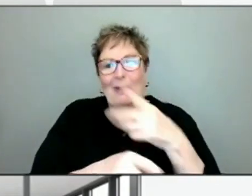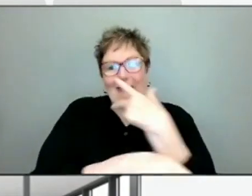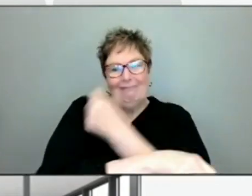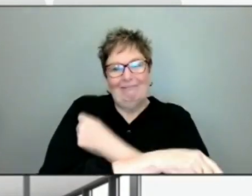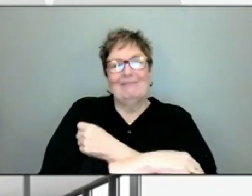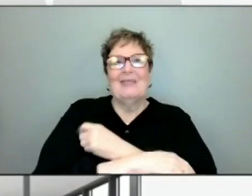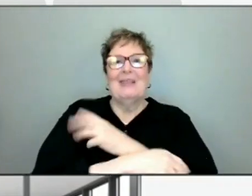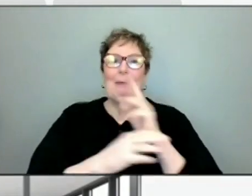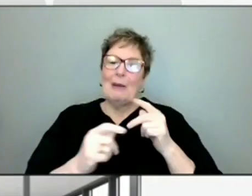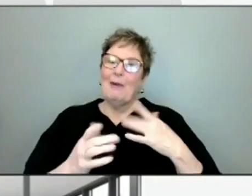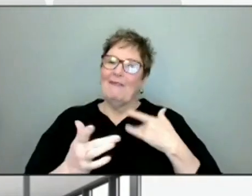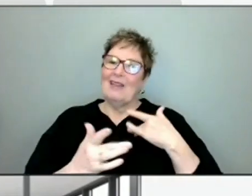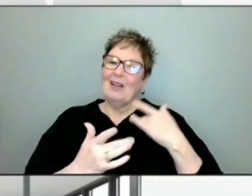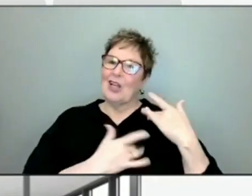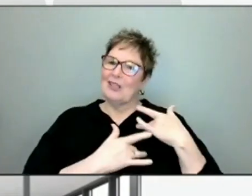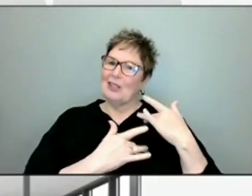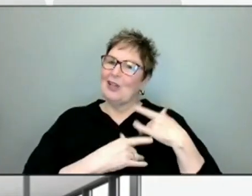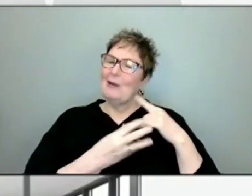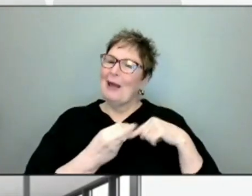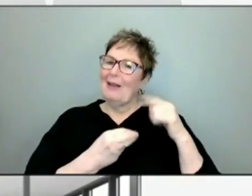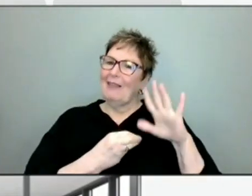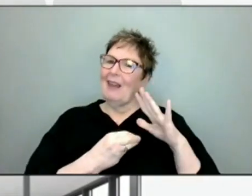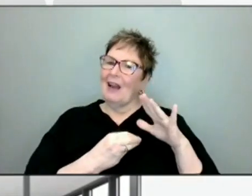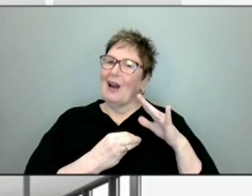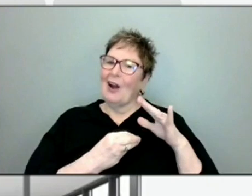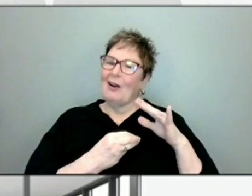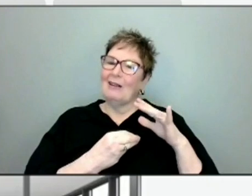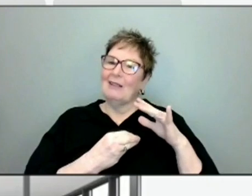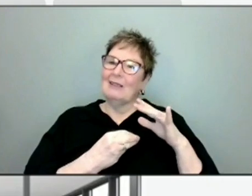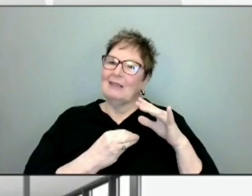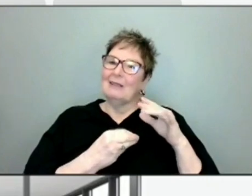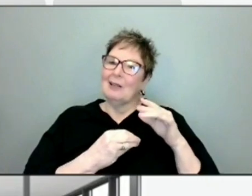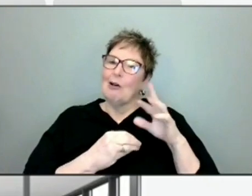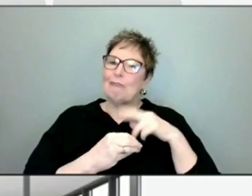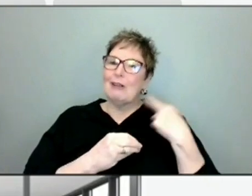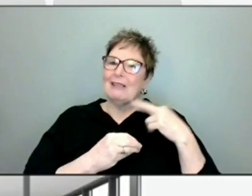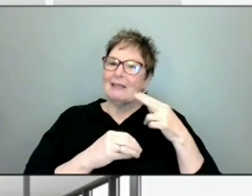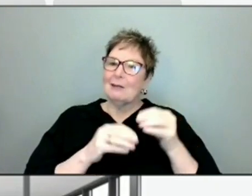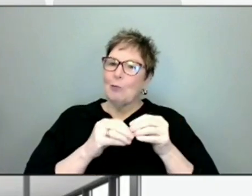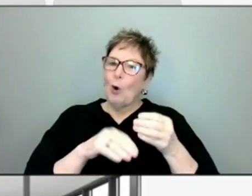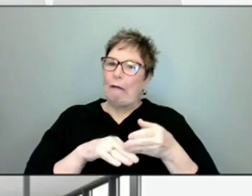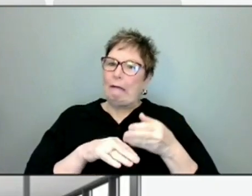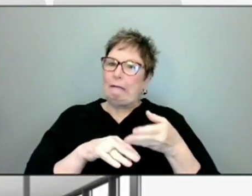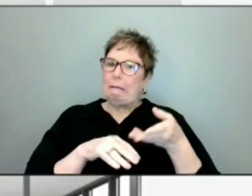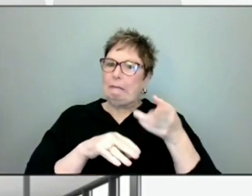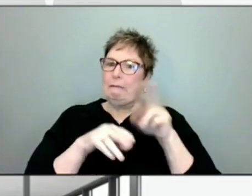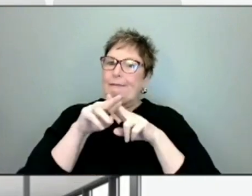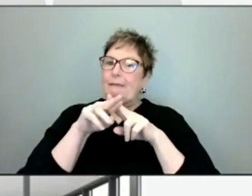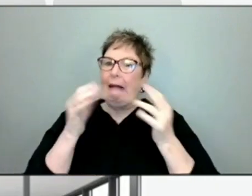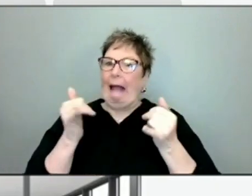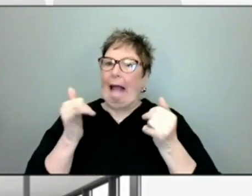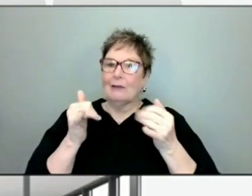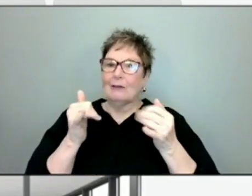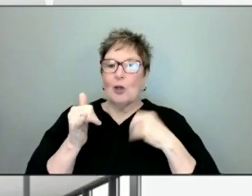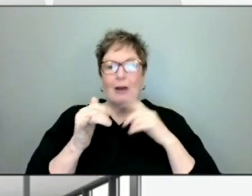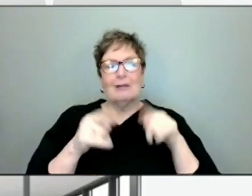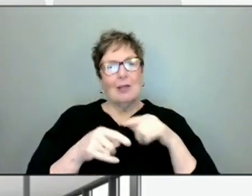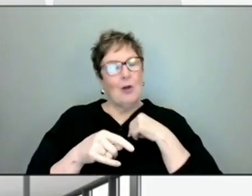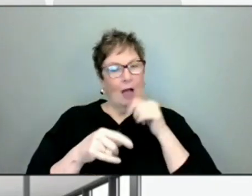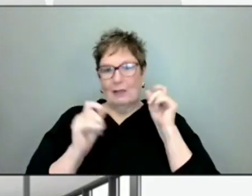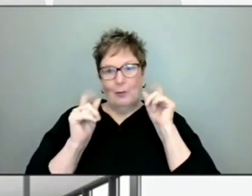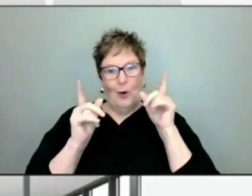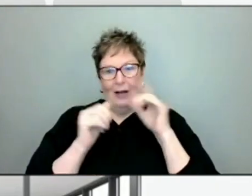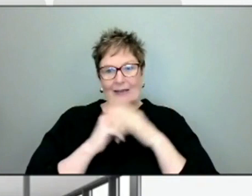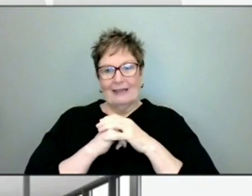antibodies and increased risk are coming in for those boosters. So it's not terribly surprising.